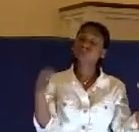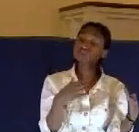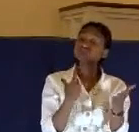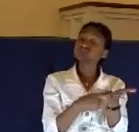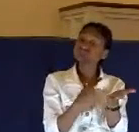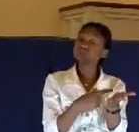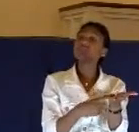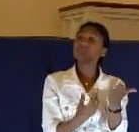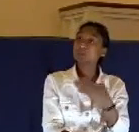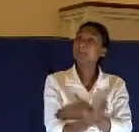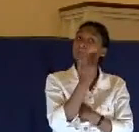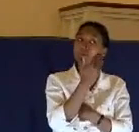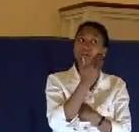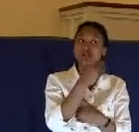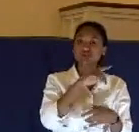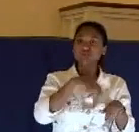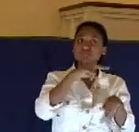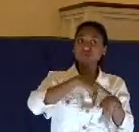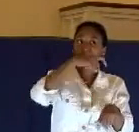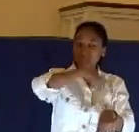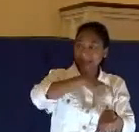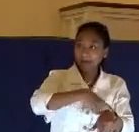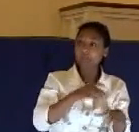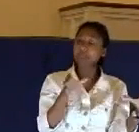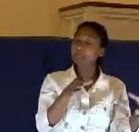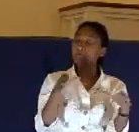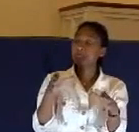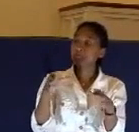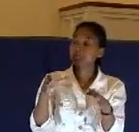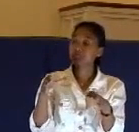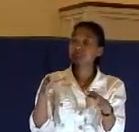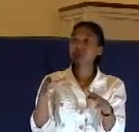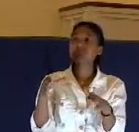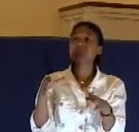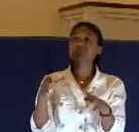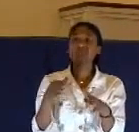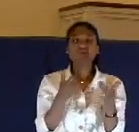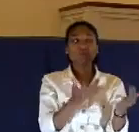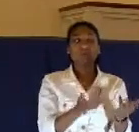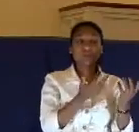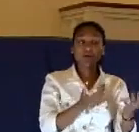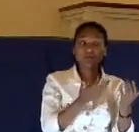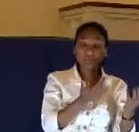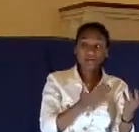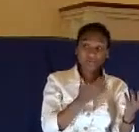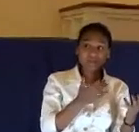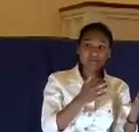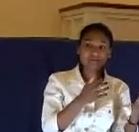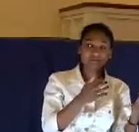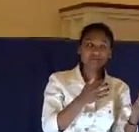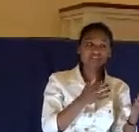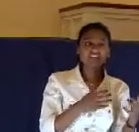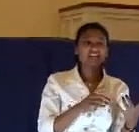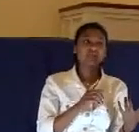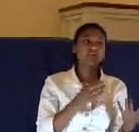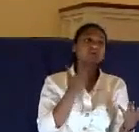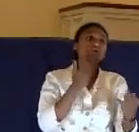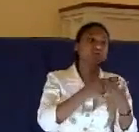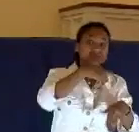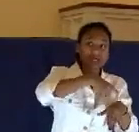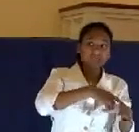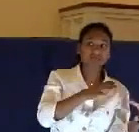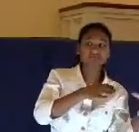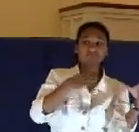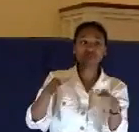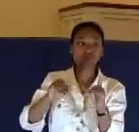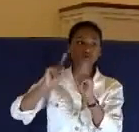the morning. And then they kept Jesus for a few hours, and then they bring him to Pilate's judgment hall. Look in